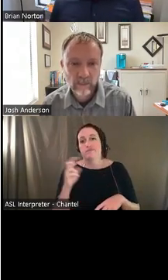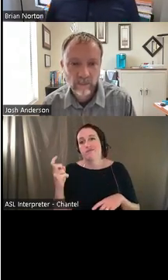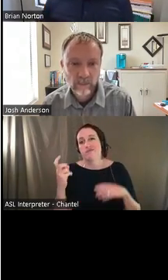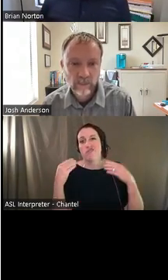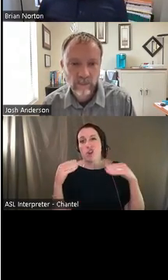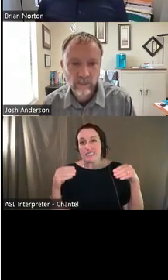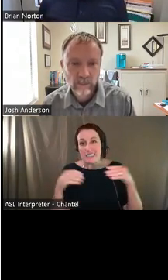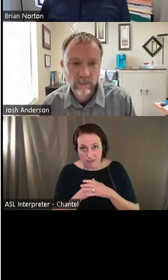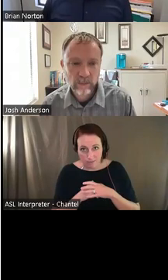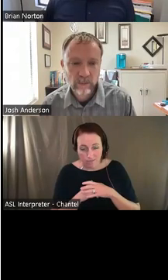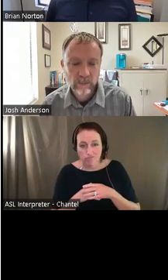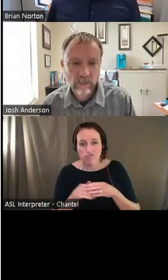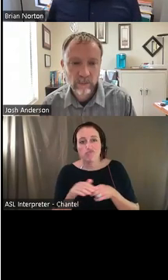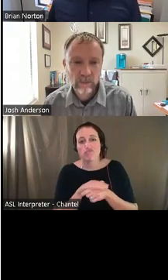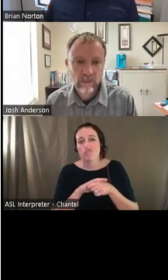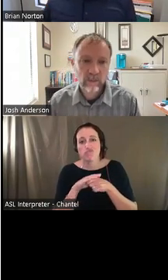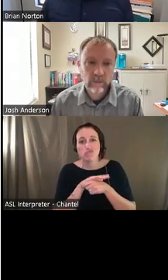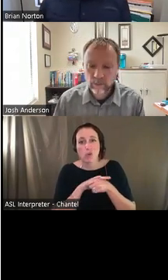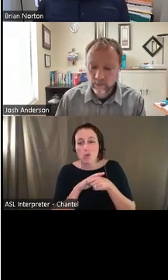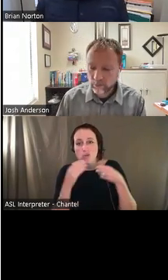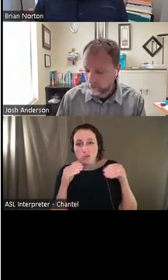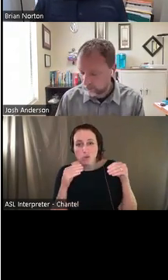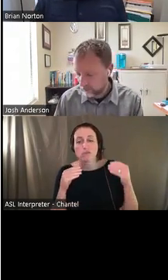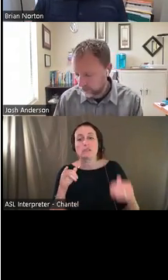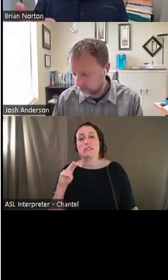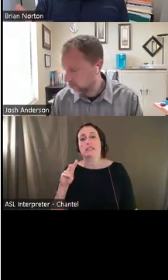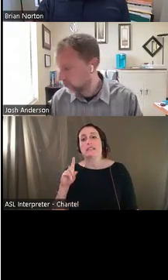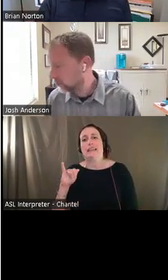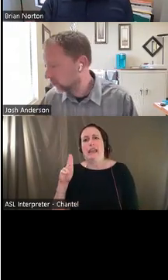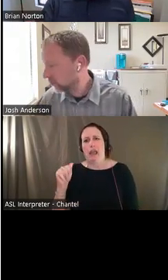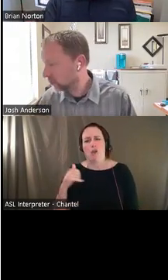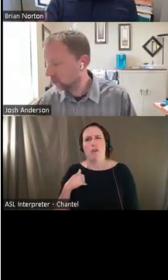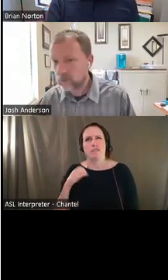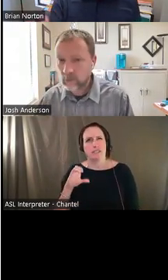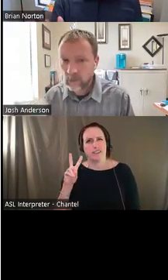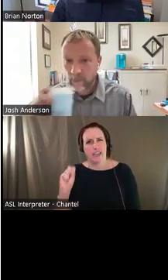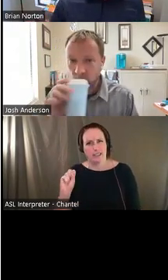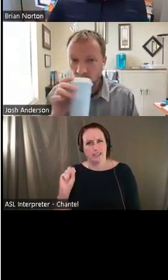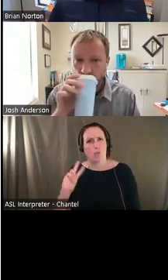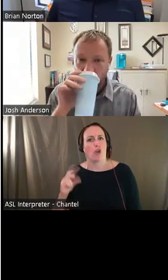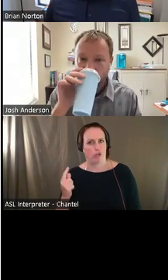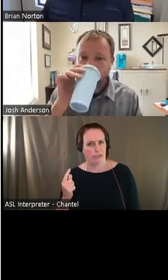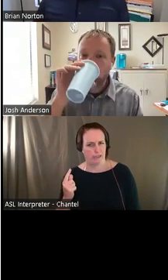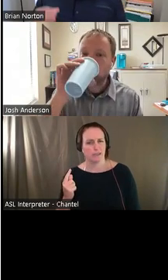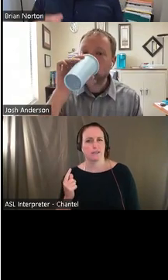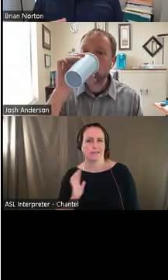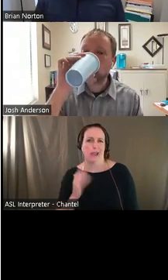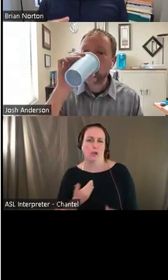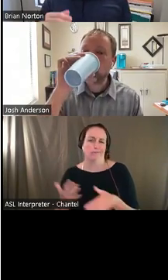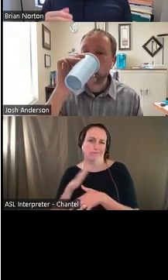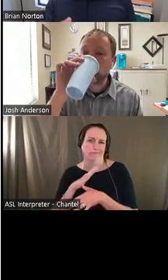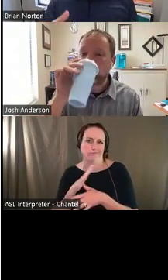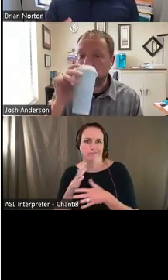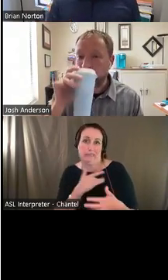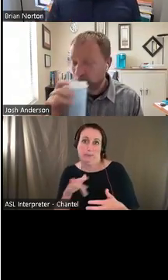so think about local drug store here in Indiana. We have CVS and Walgreens. Those are the main two. Um, and the job in